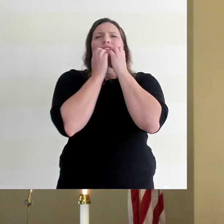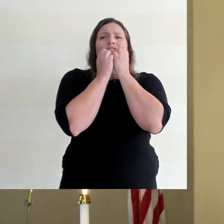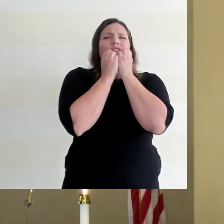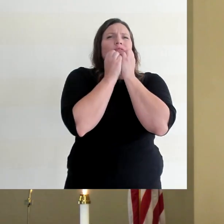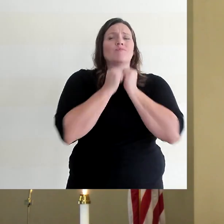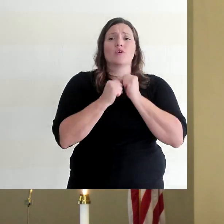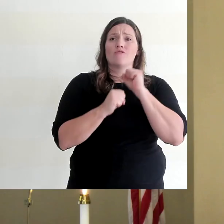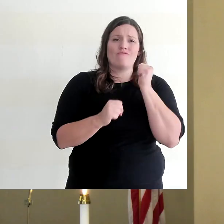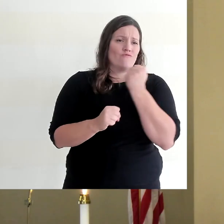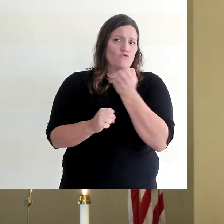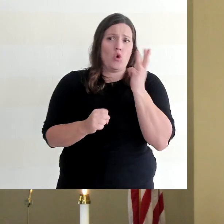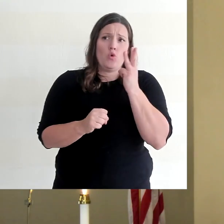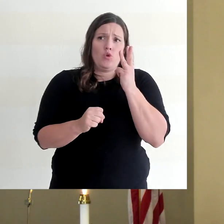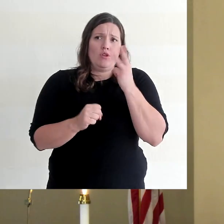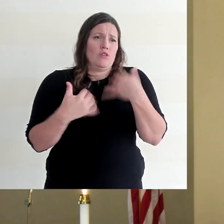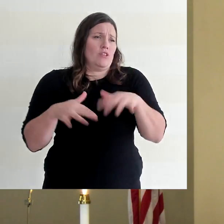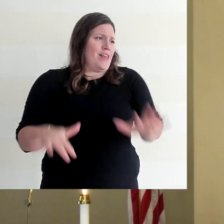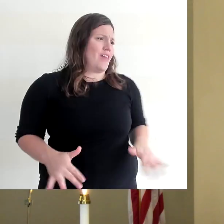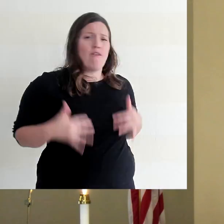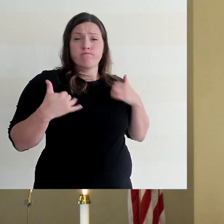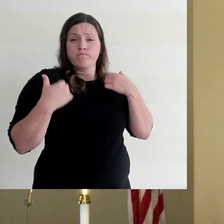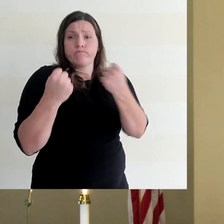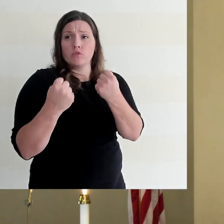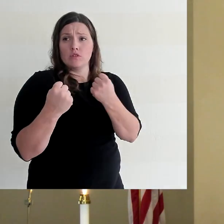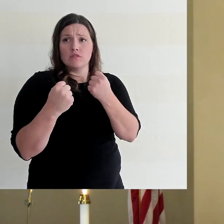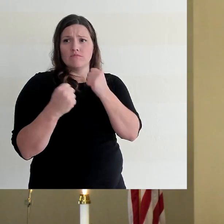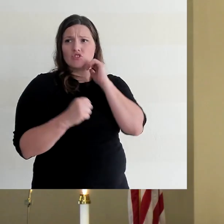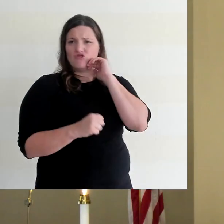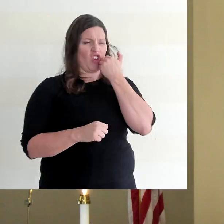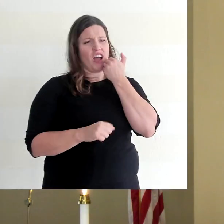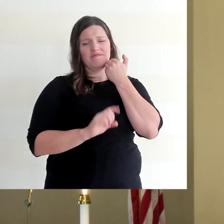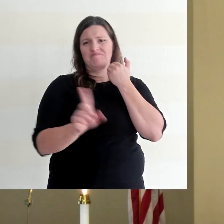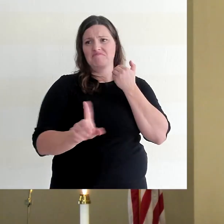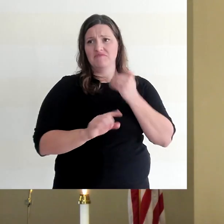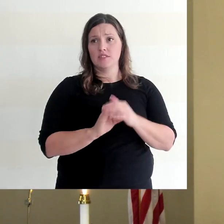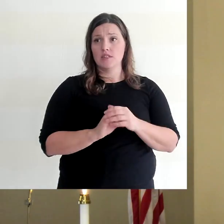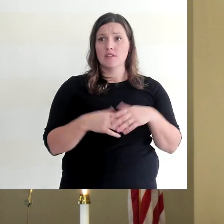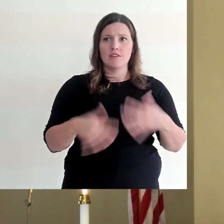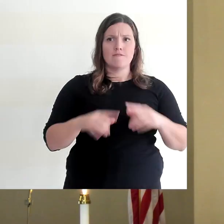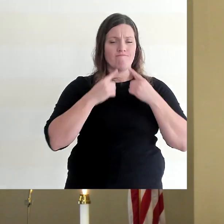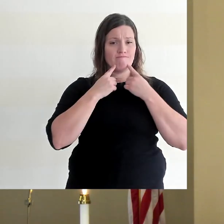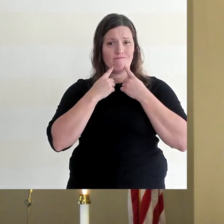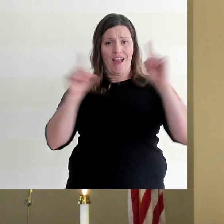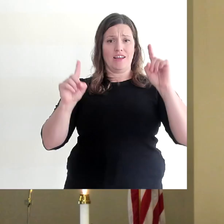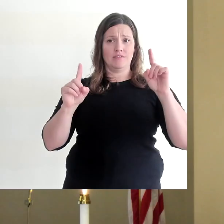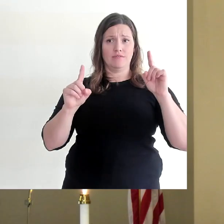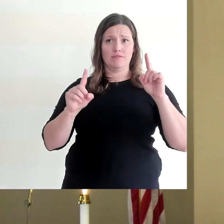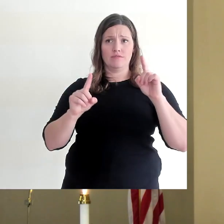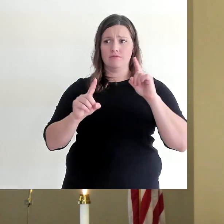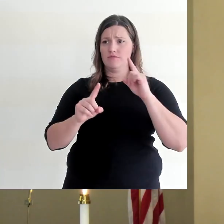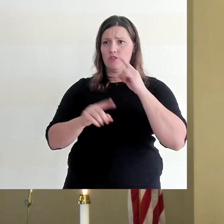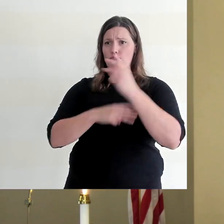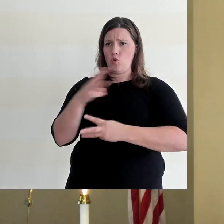who boldly and unashamedly confess Christ to the world and